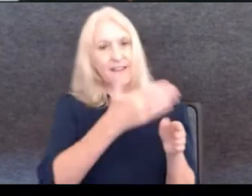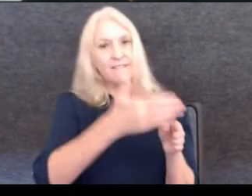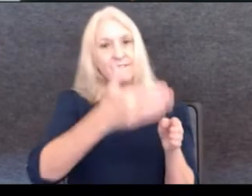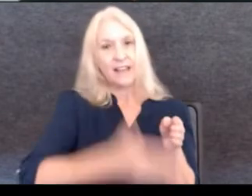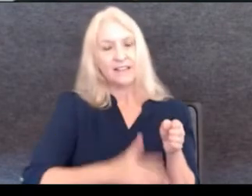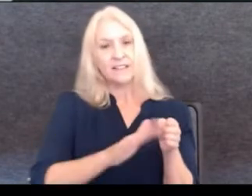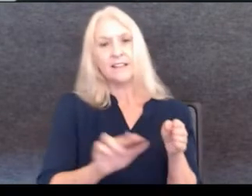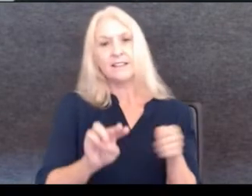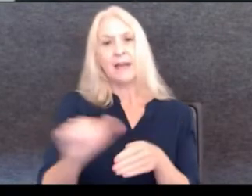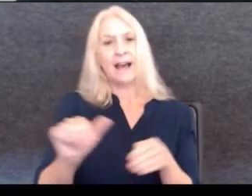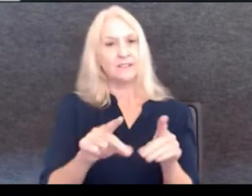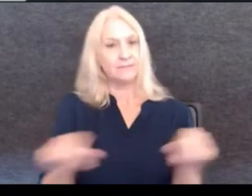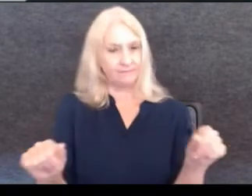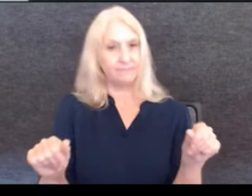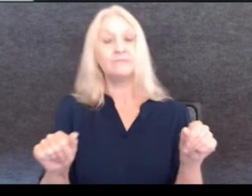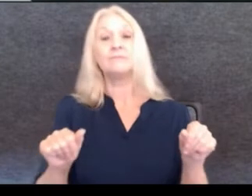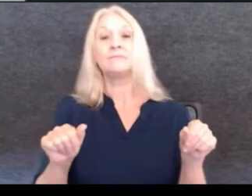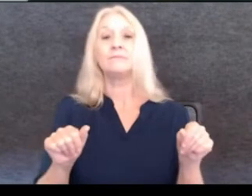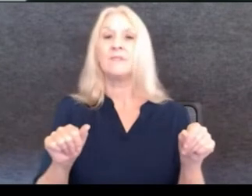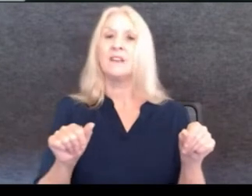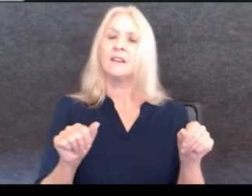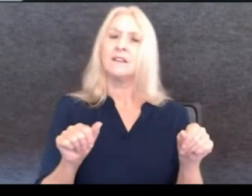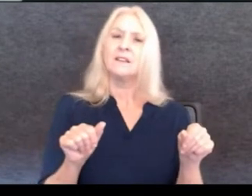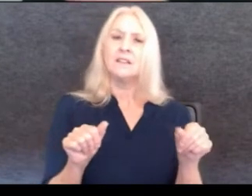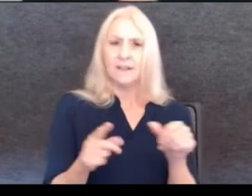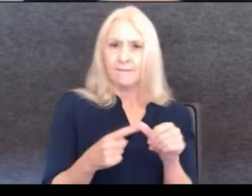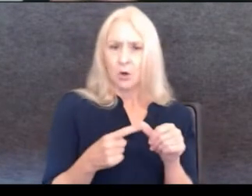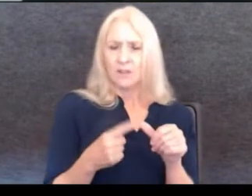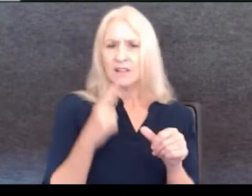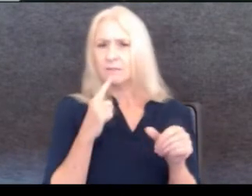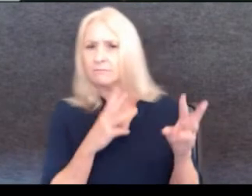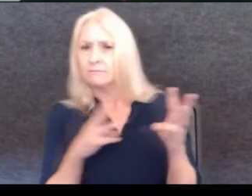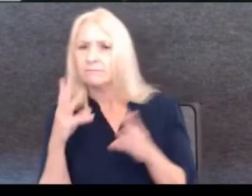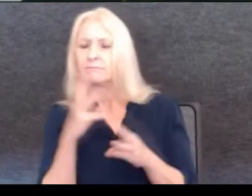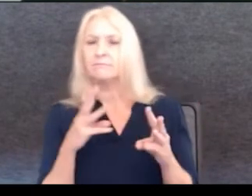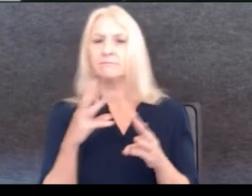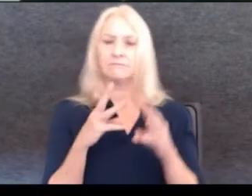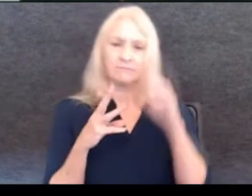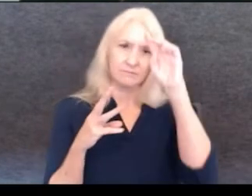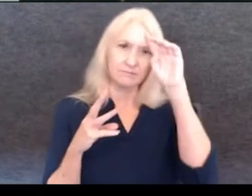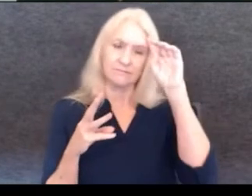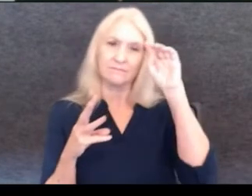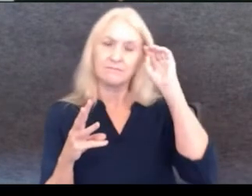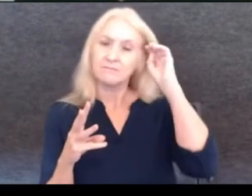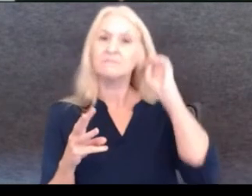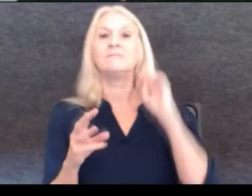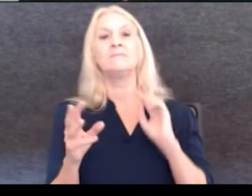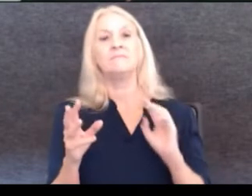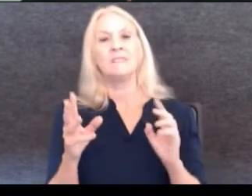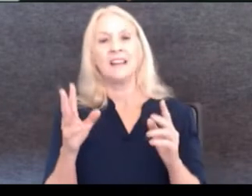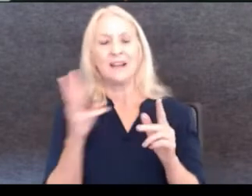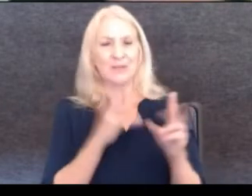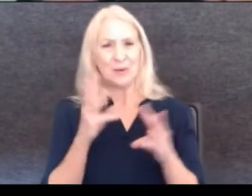master's. And so at the beginning, I was very worried about keeping, I was worried about losing my